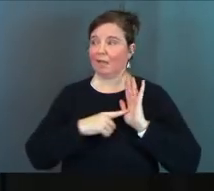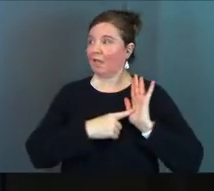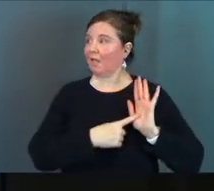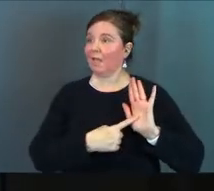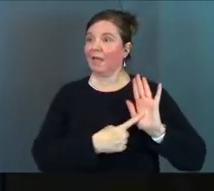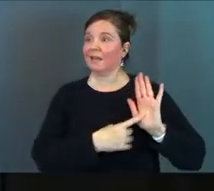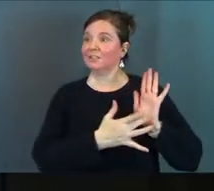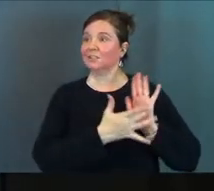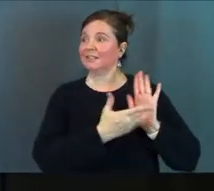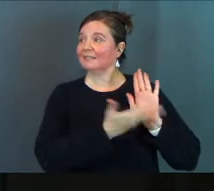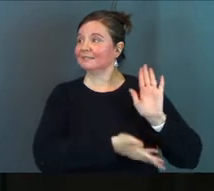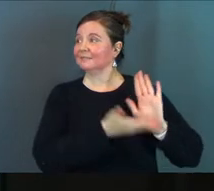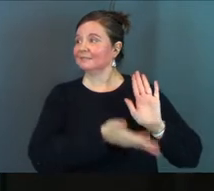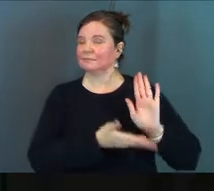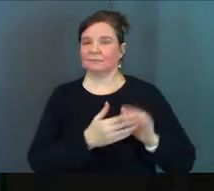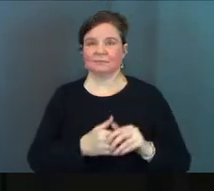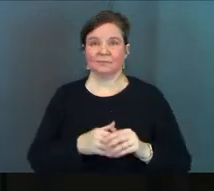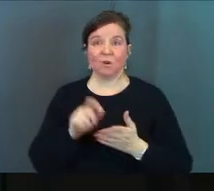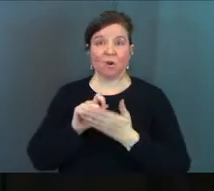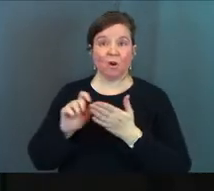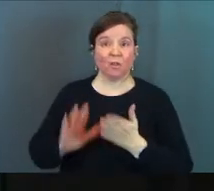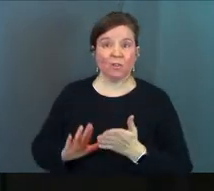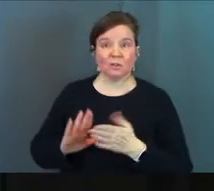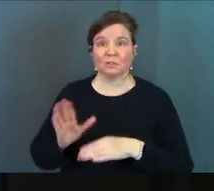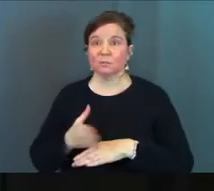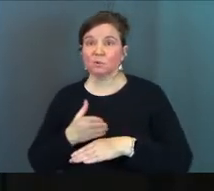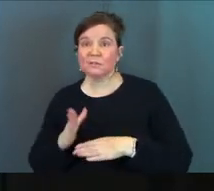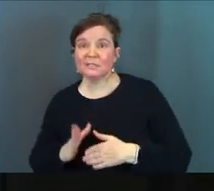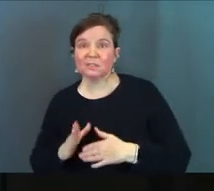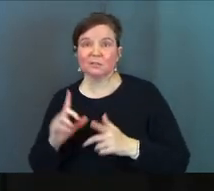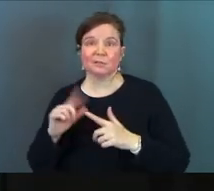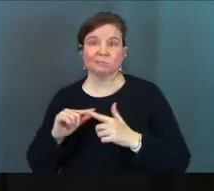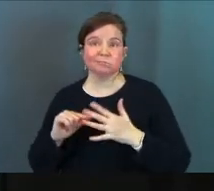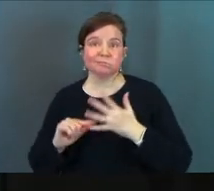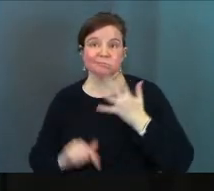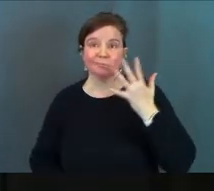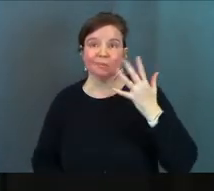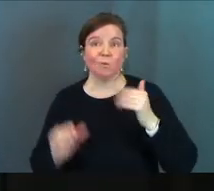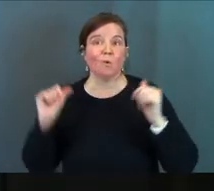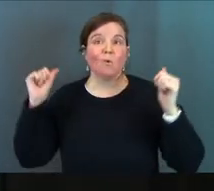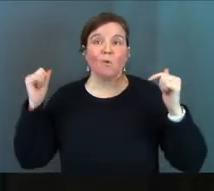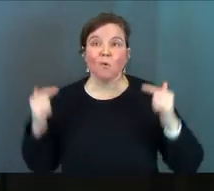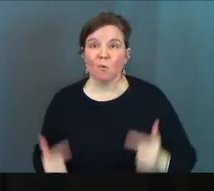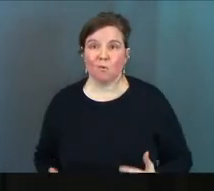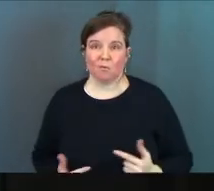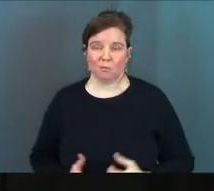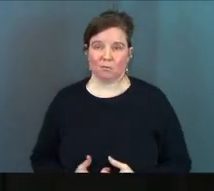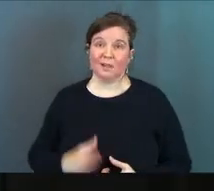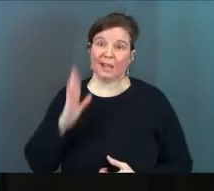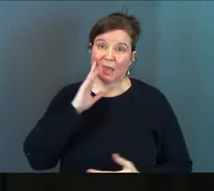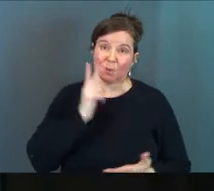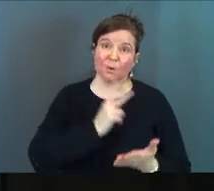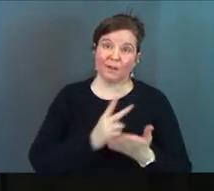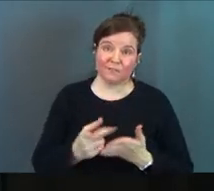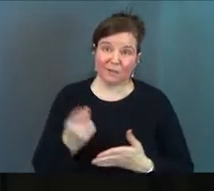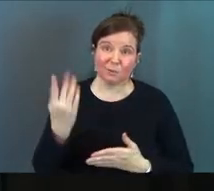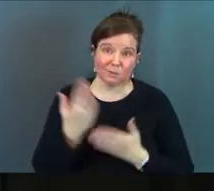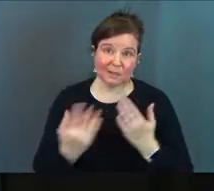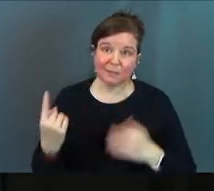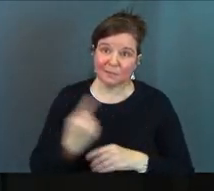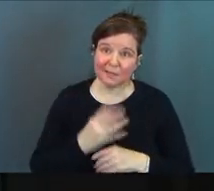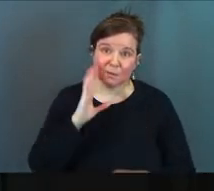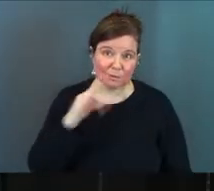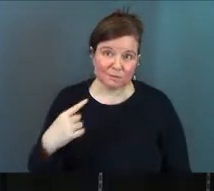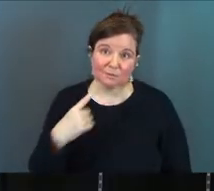right authors musicians all of it it will fail you and it will disappoint